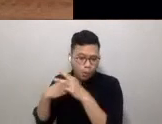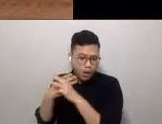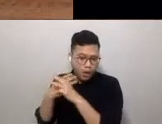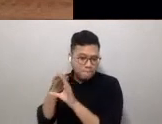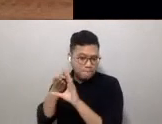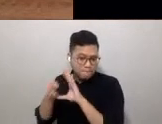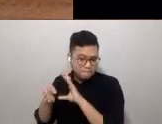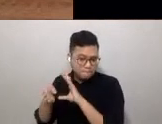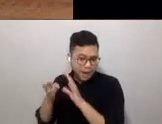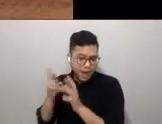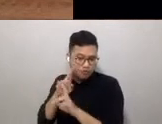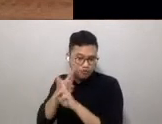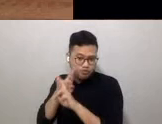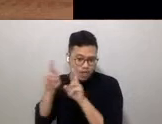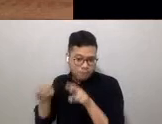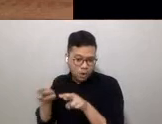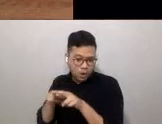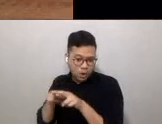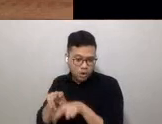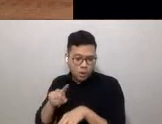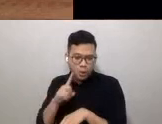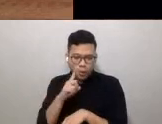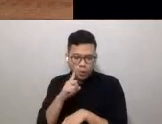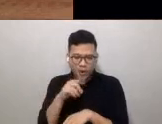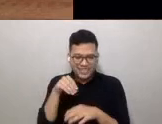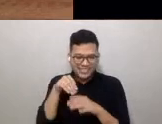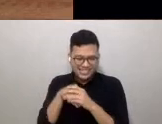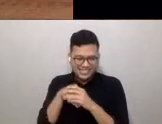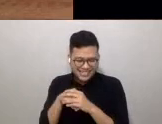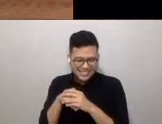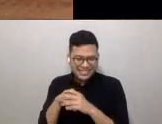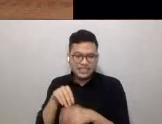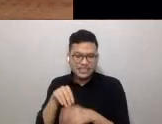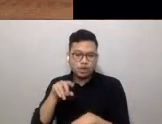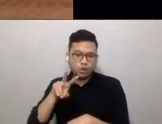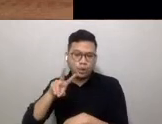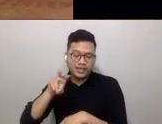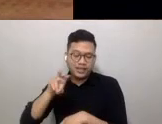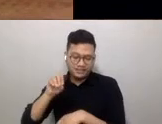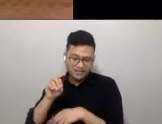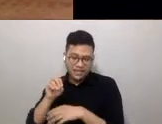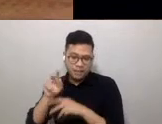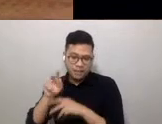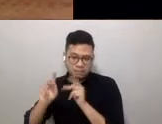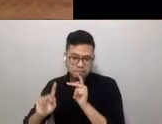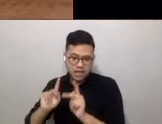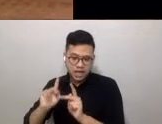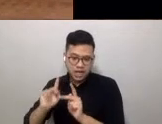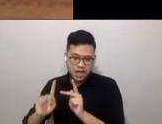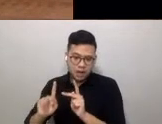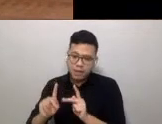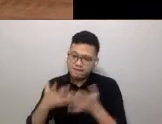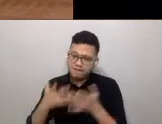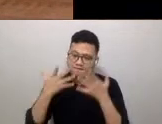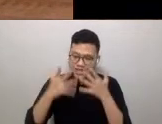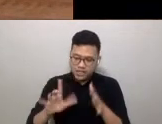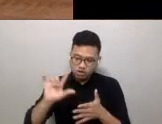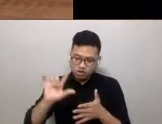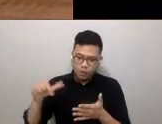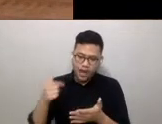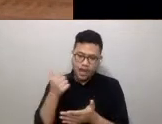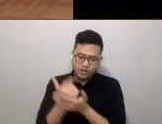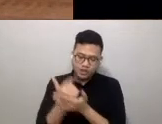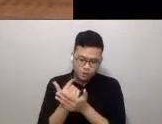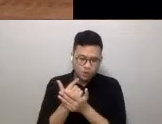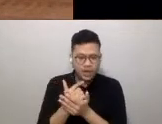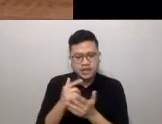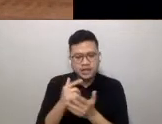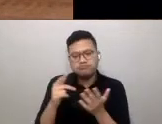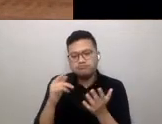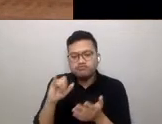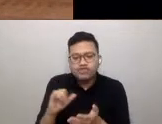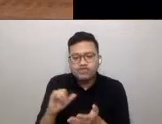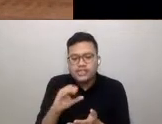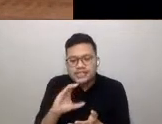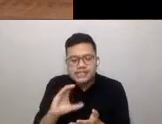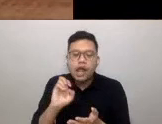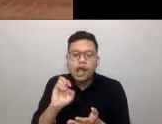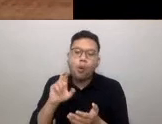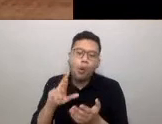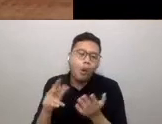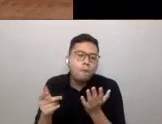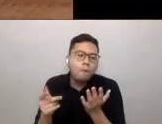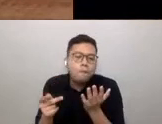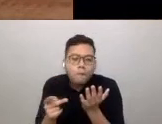only one in 20 people have completed tertiary-level education. By being able to stay at home, there is a heightened